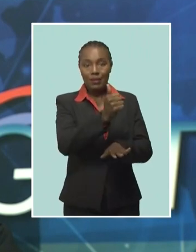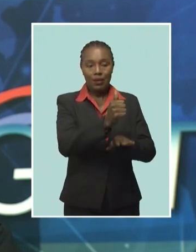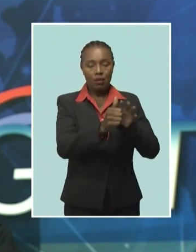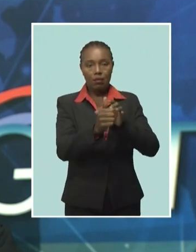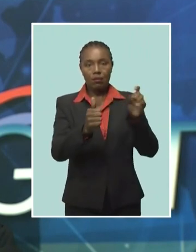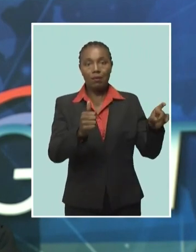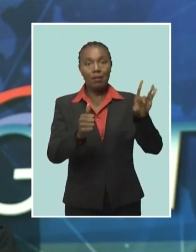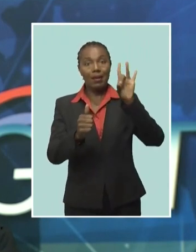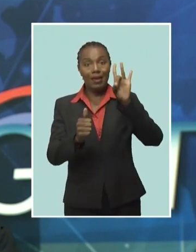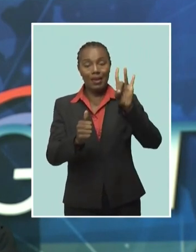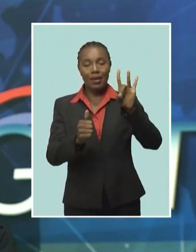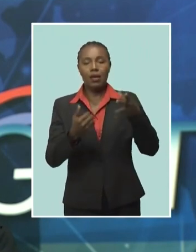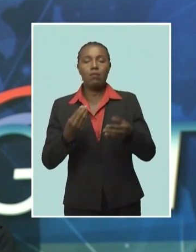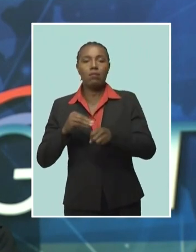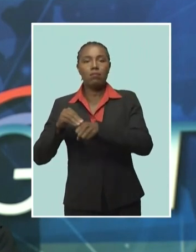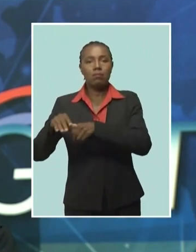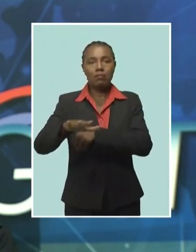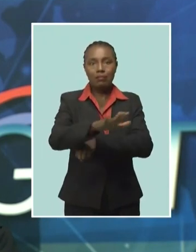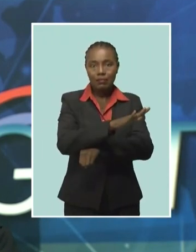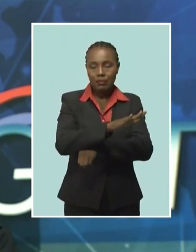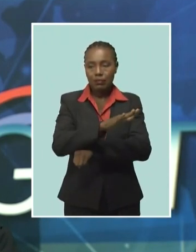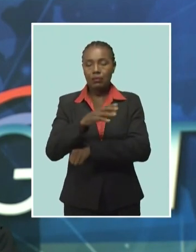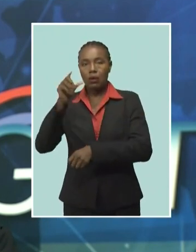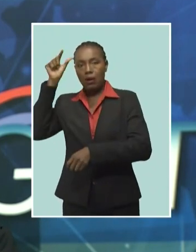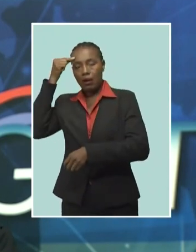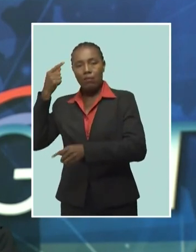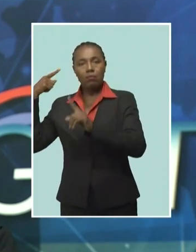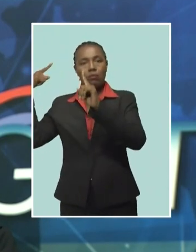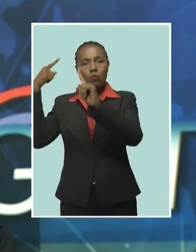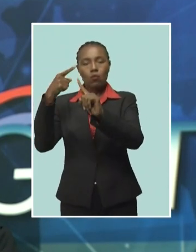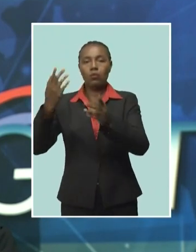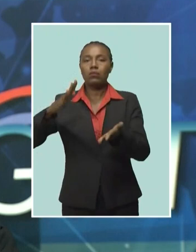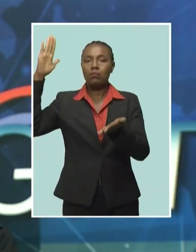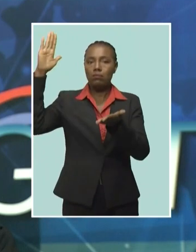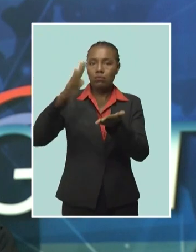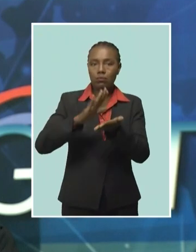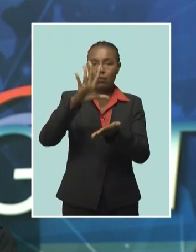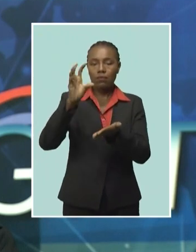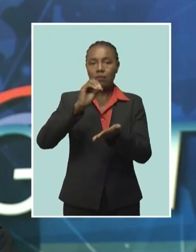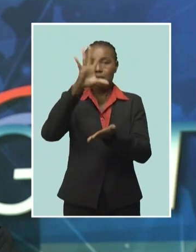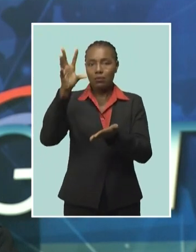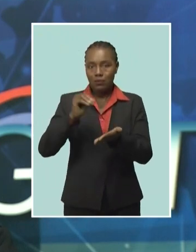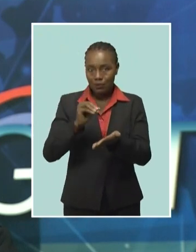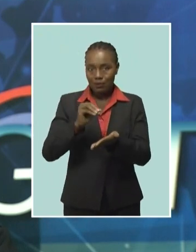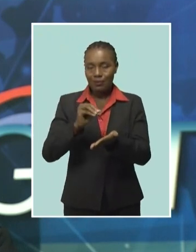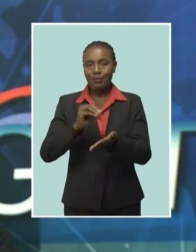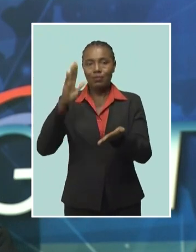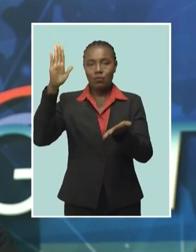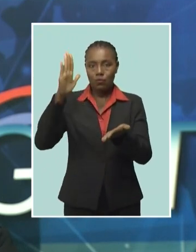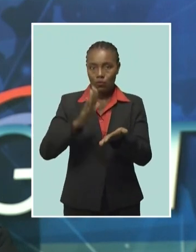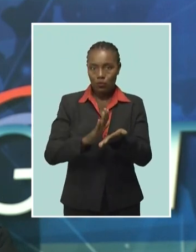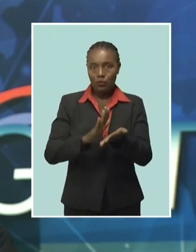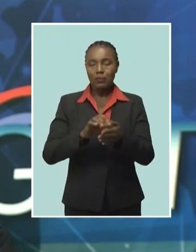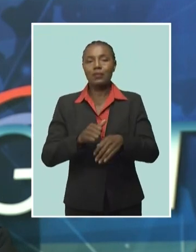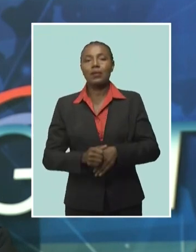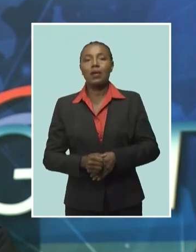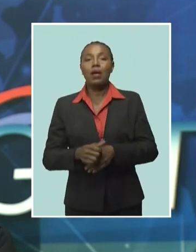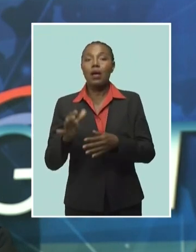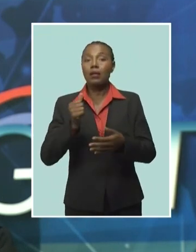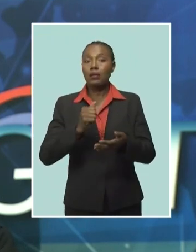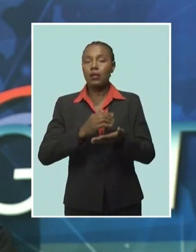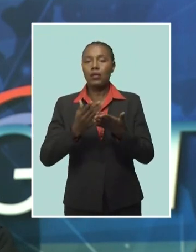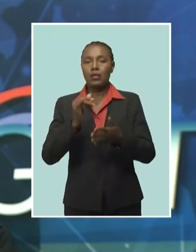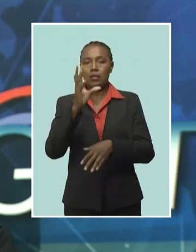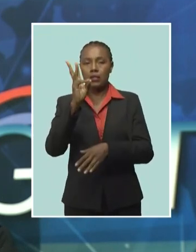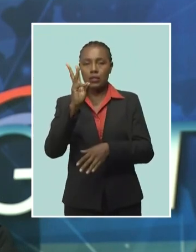diseases, government is on a mission to see a 50% reduction in new non-communicable diseases cases as part of its